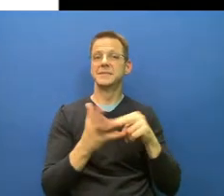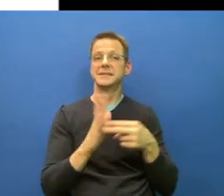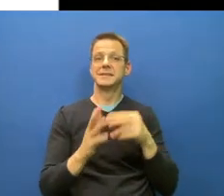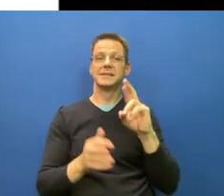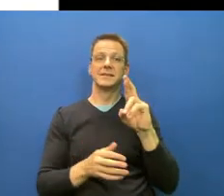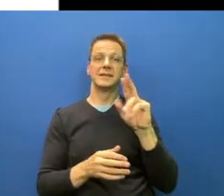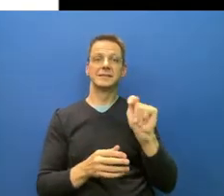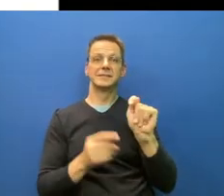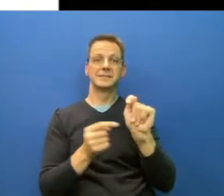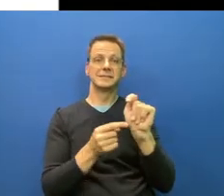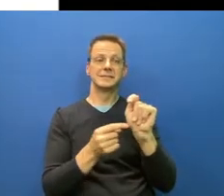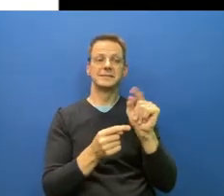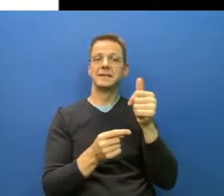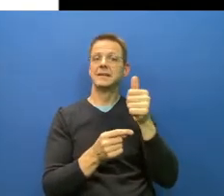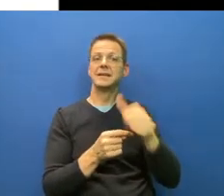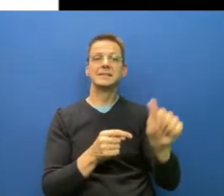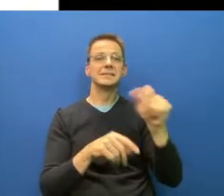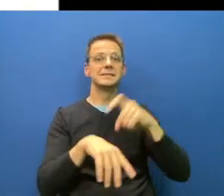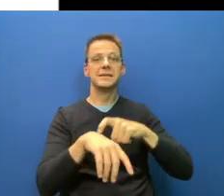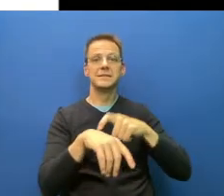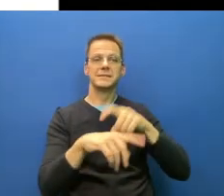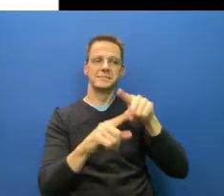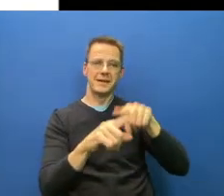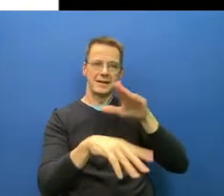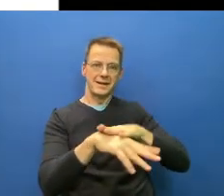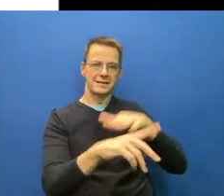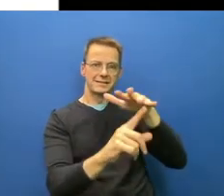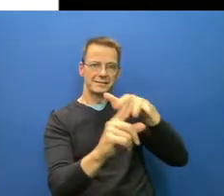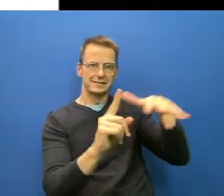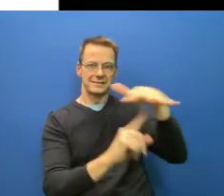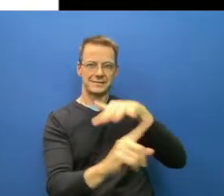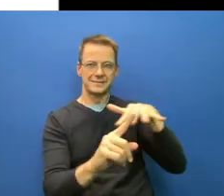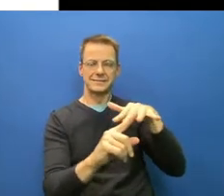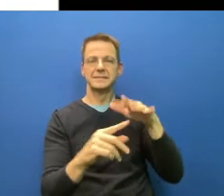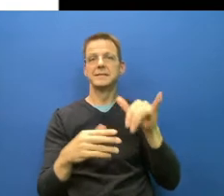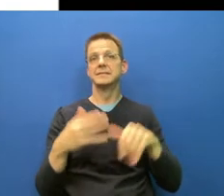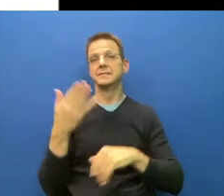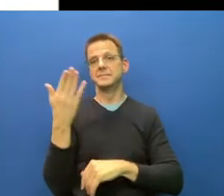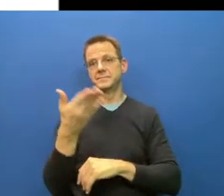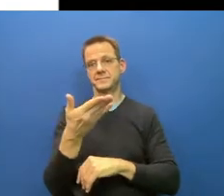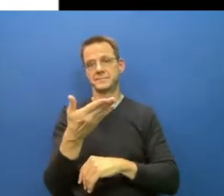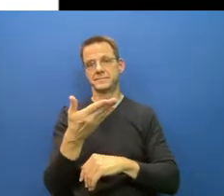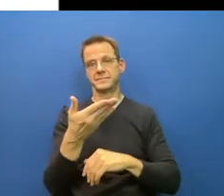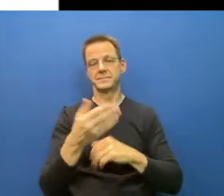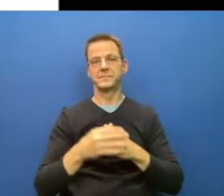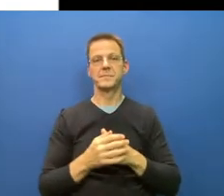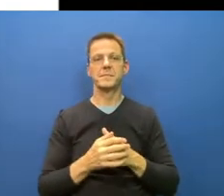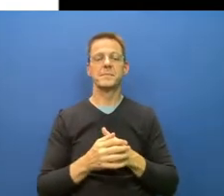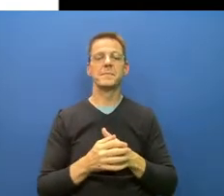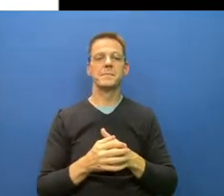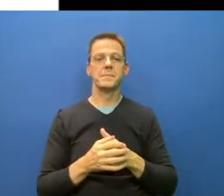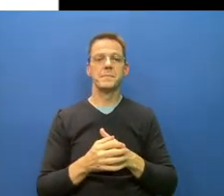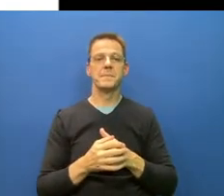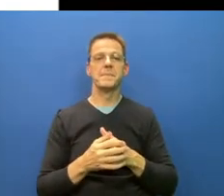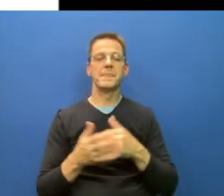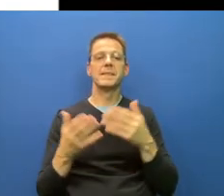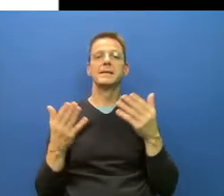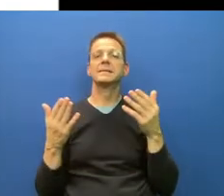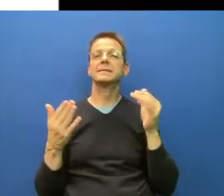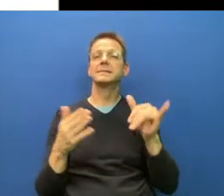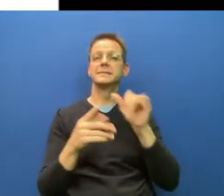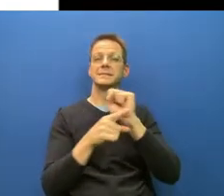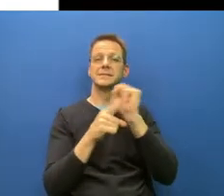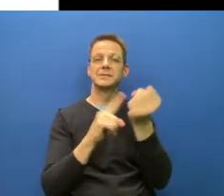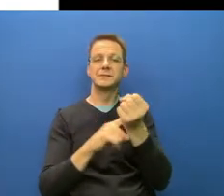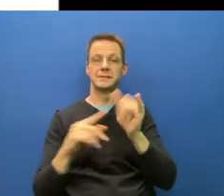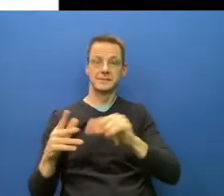So here's, here's a situation for original variant that had our value R0 of three. So we could,